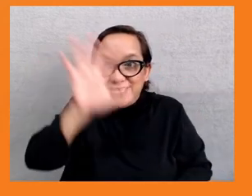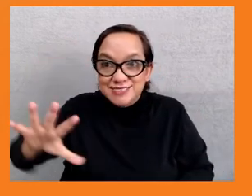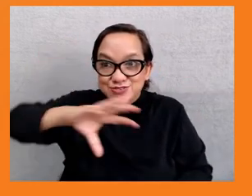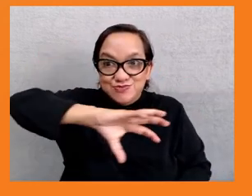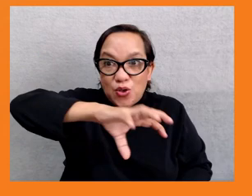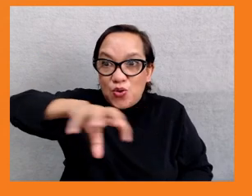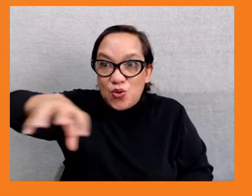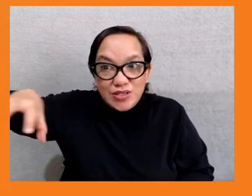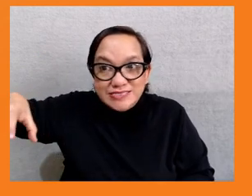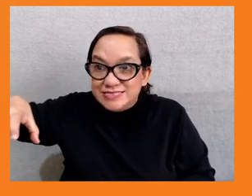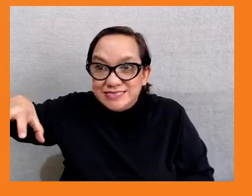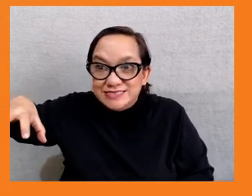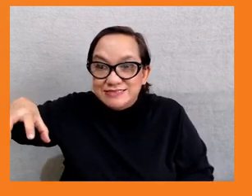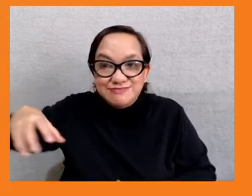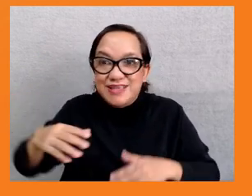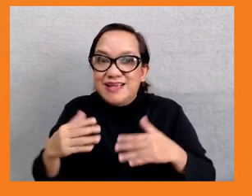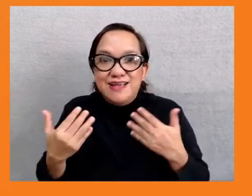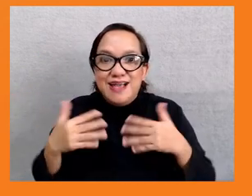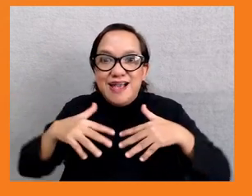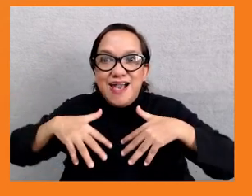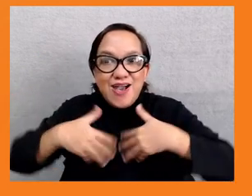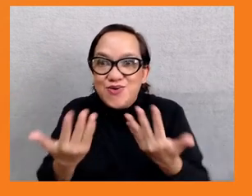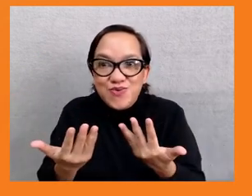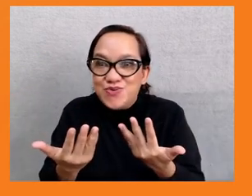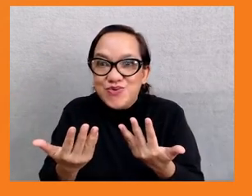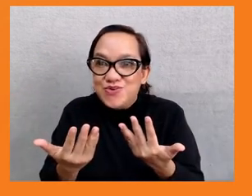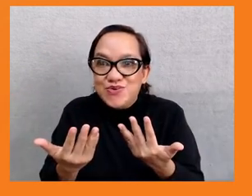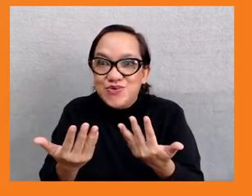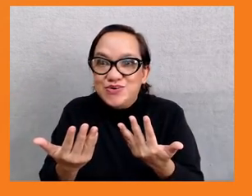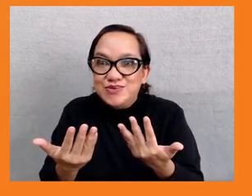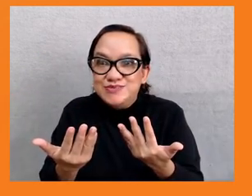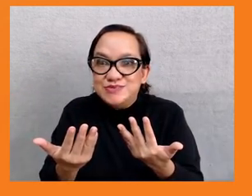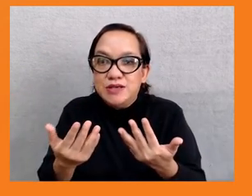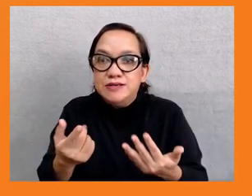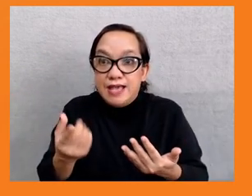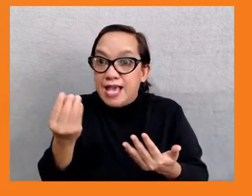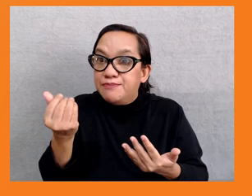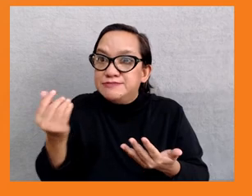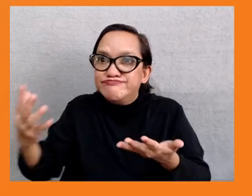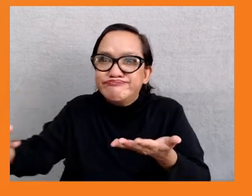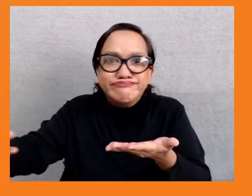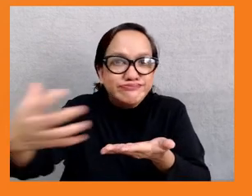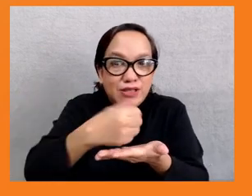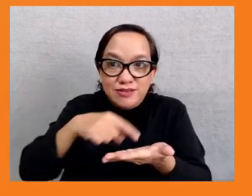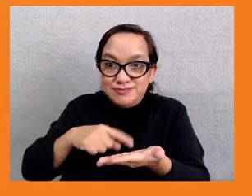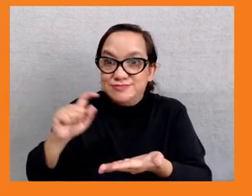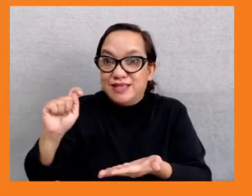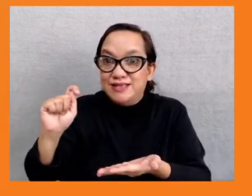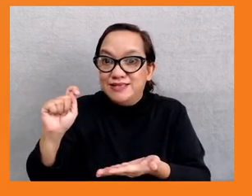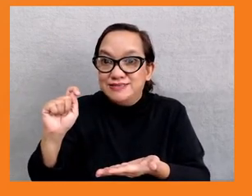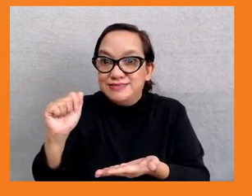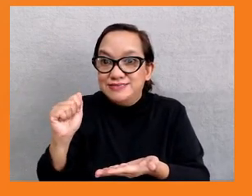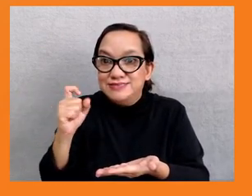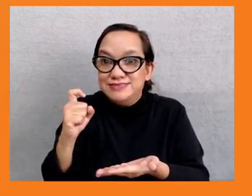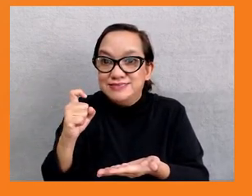tax rates, i.e. how much is collected of people's income and takes into account all the evasion and avoidance that goes on and the incentives